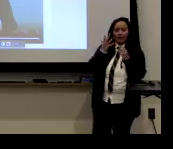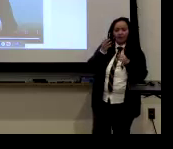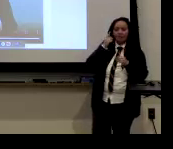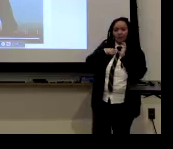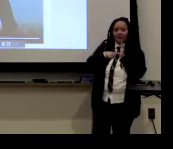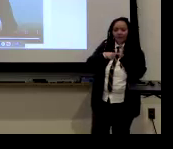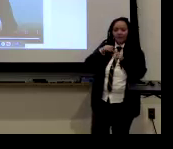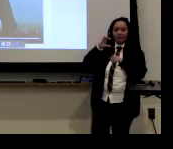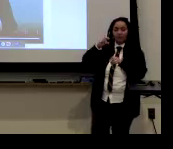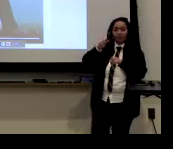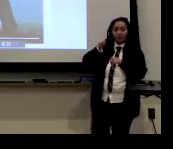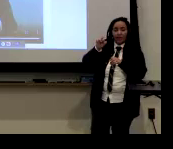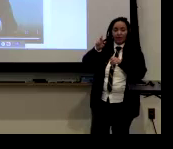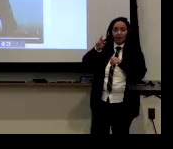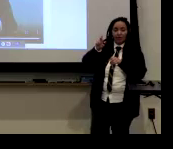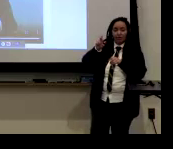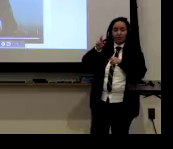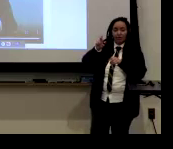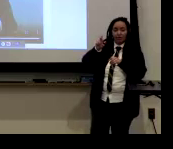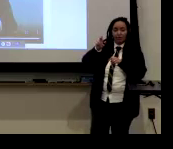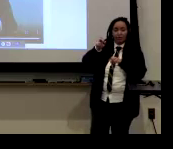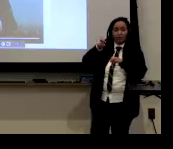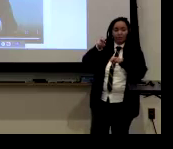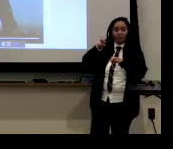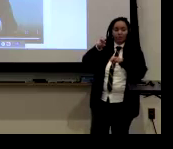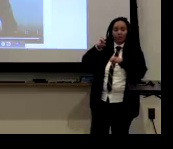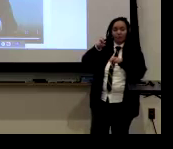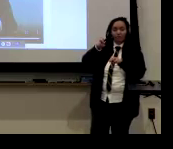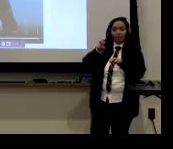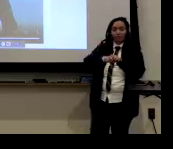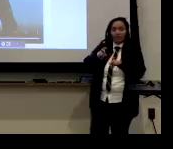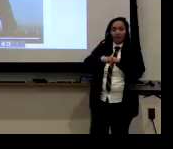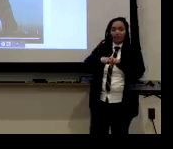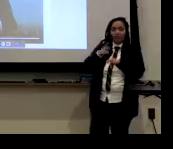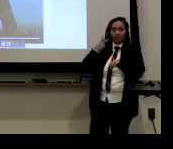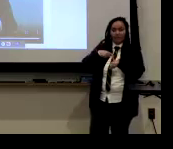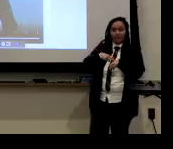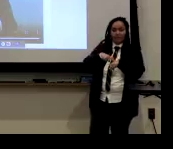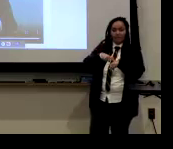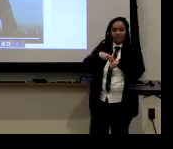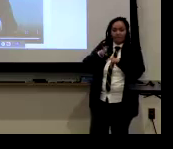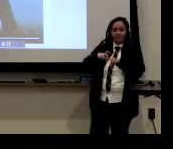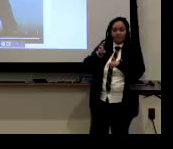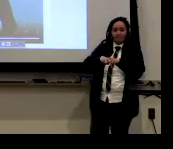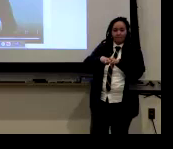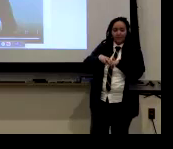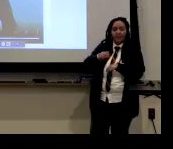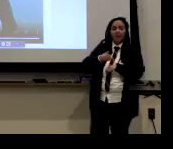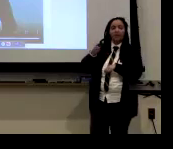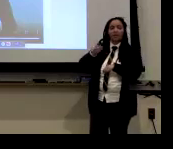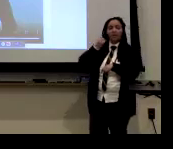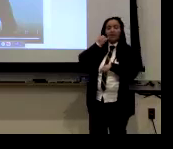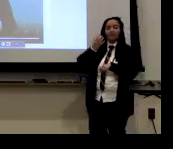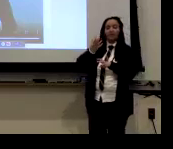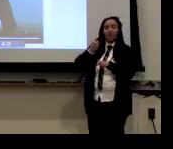touch with, when it's two hands. It's like chair, the sign for chair, it's this double motion, two times,